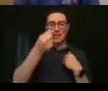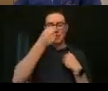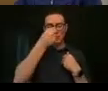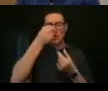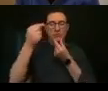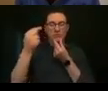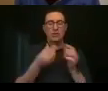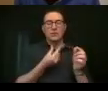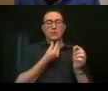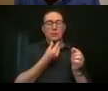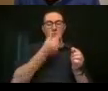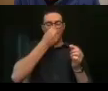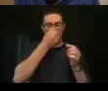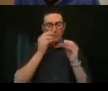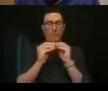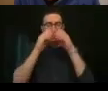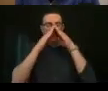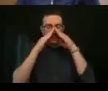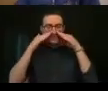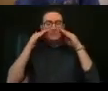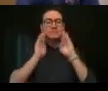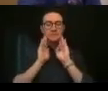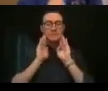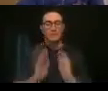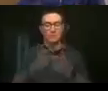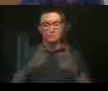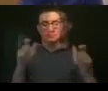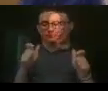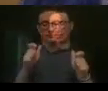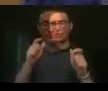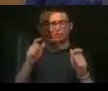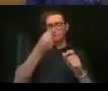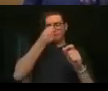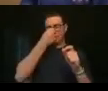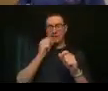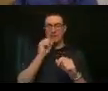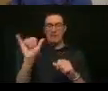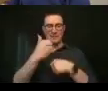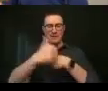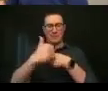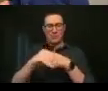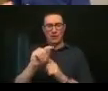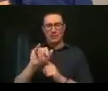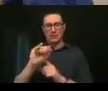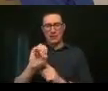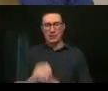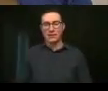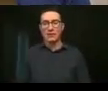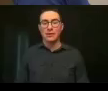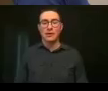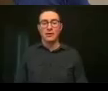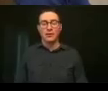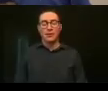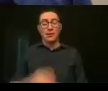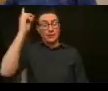as well is more form-fitted and it has a fray. And then with my cochlear implant